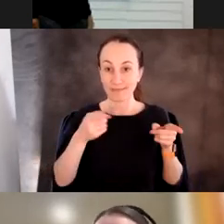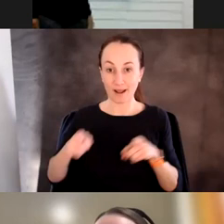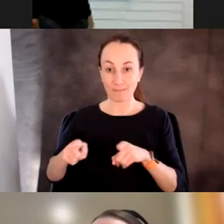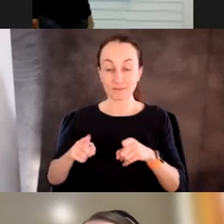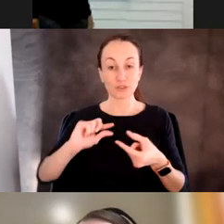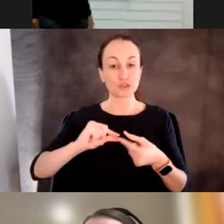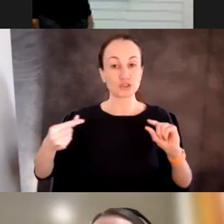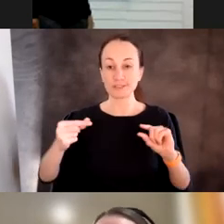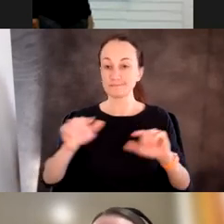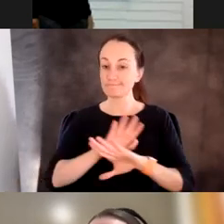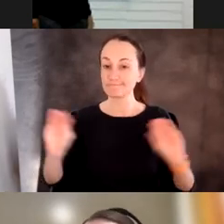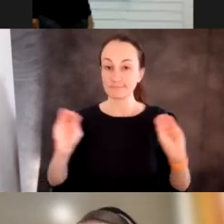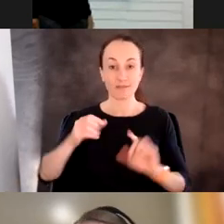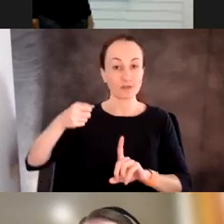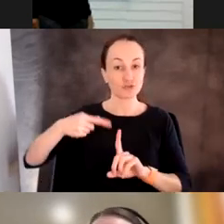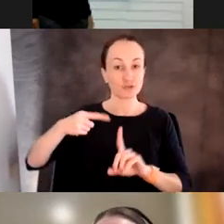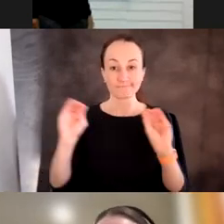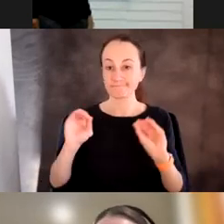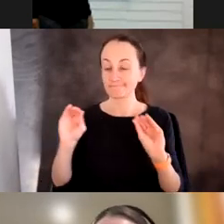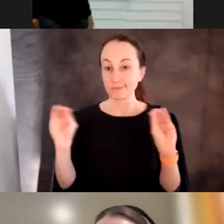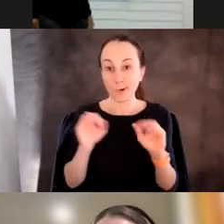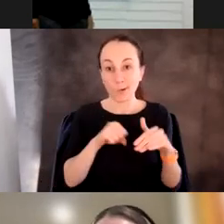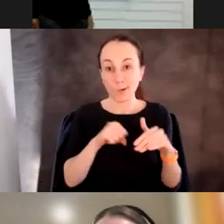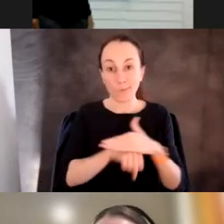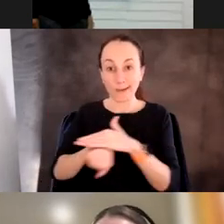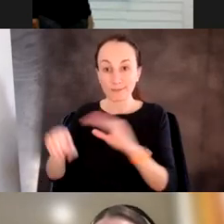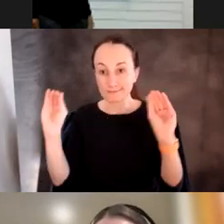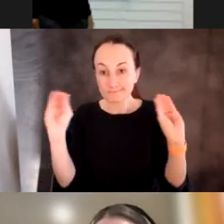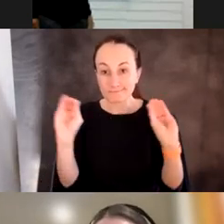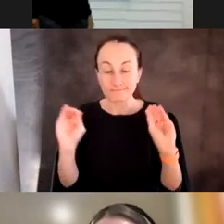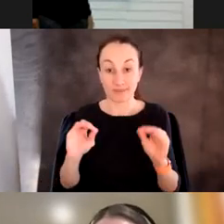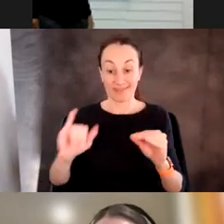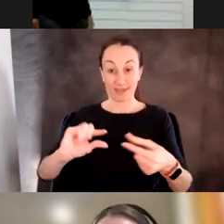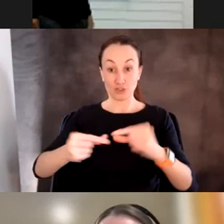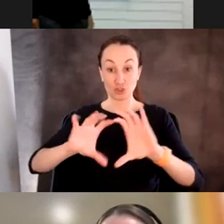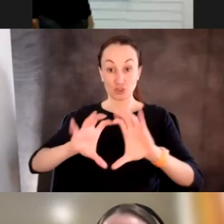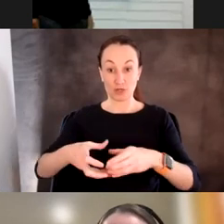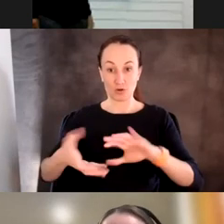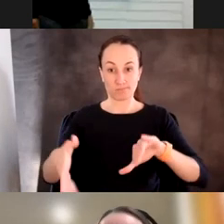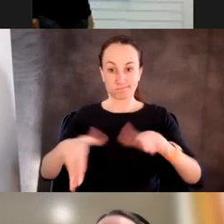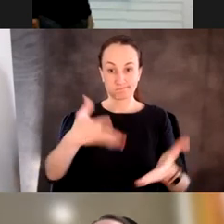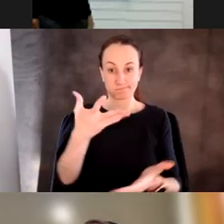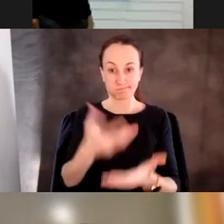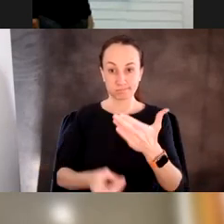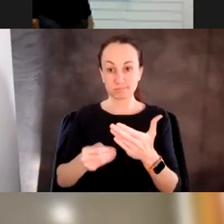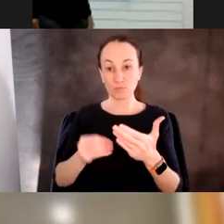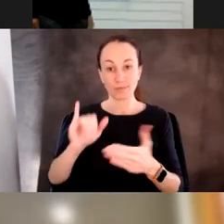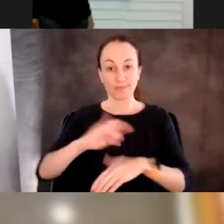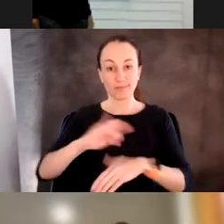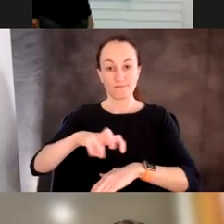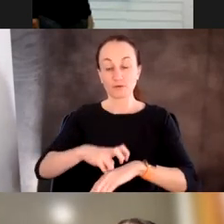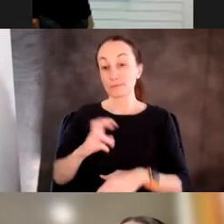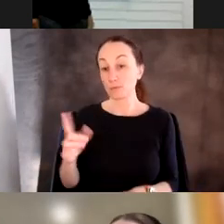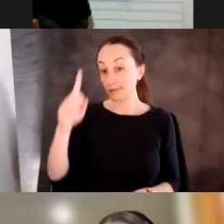circuit doesn't trigger, no baby phage, the genome dies with that virus. And what's really clever about this